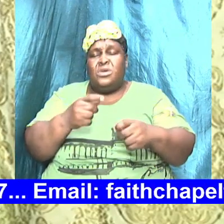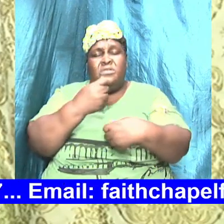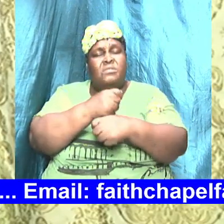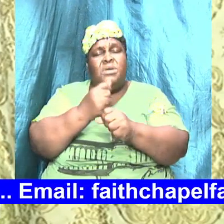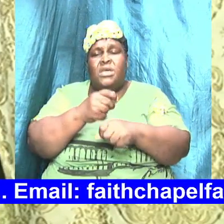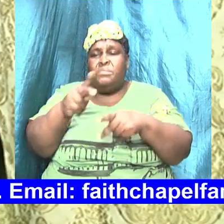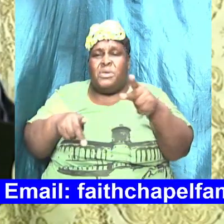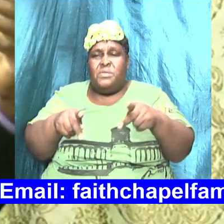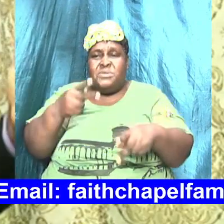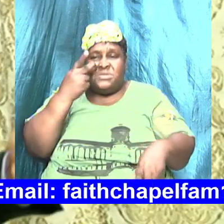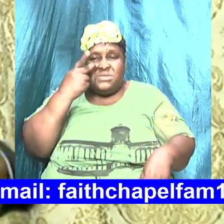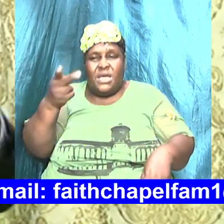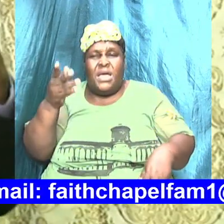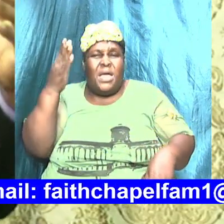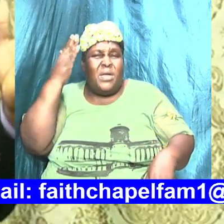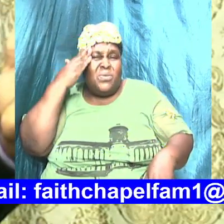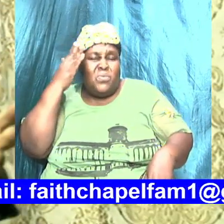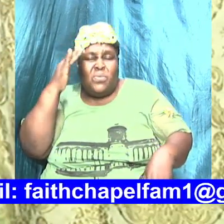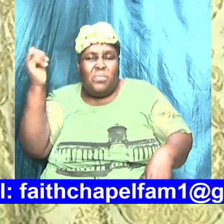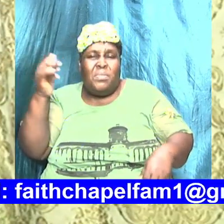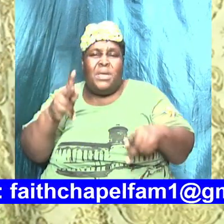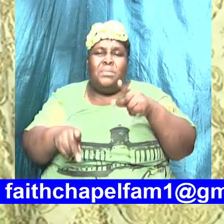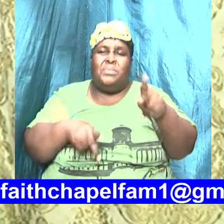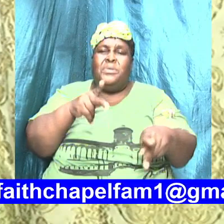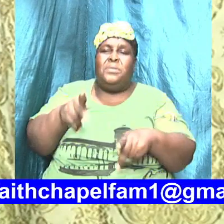And you Know By People Know